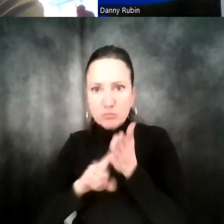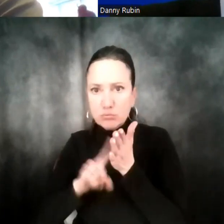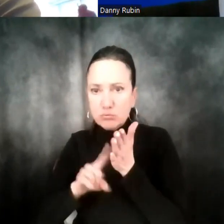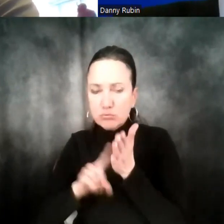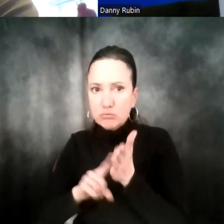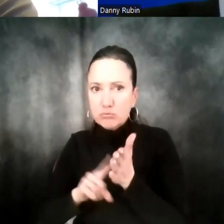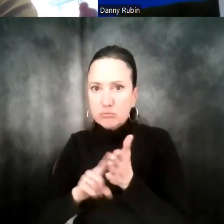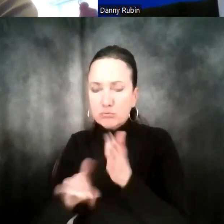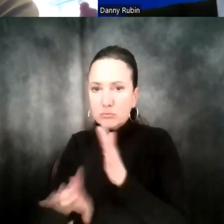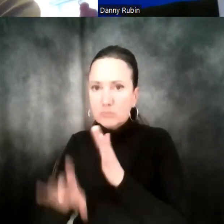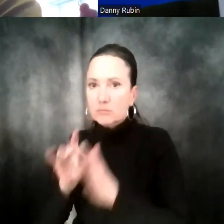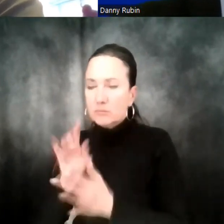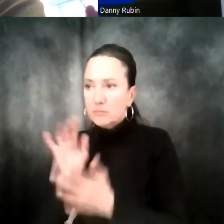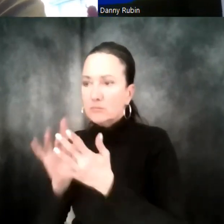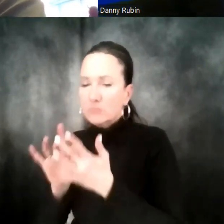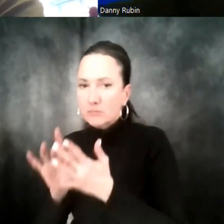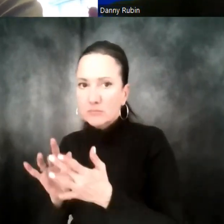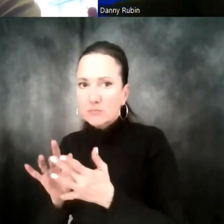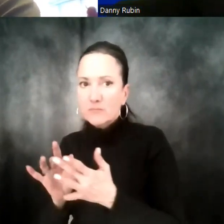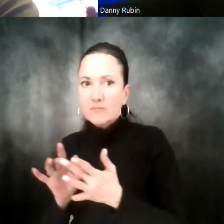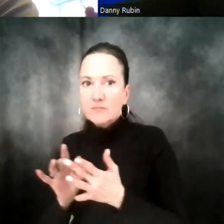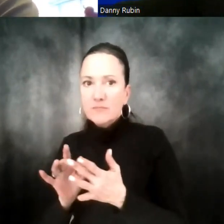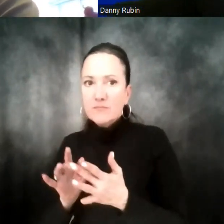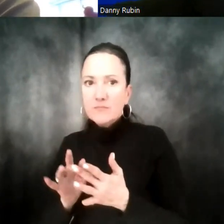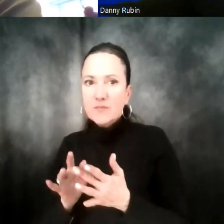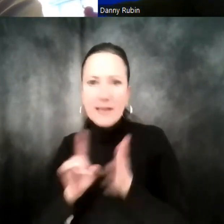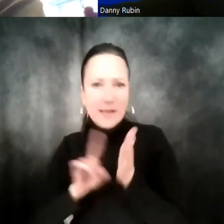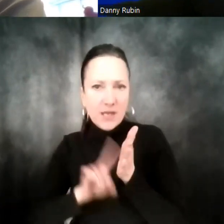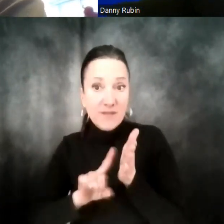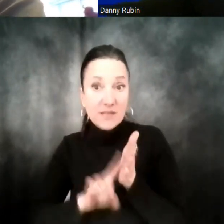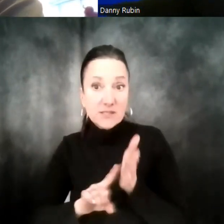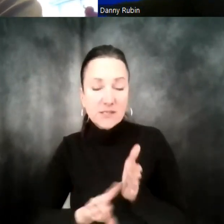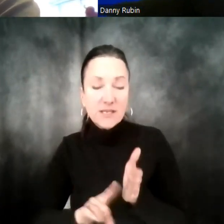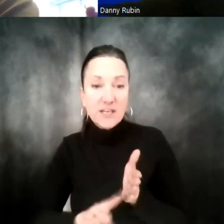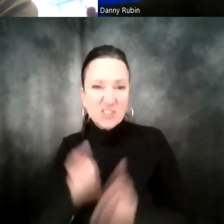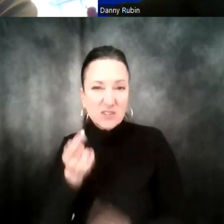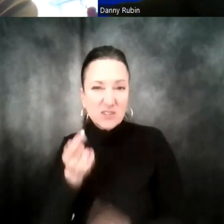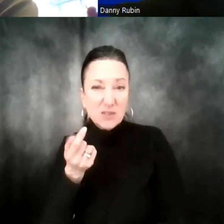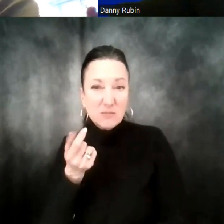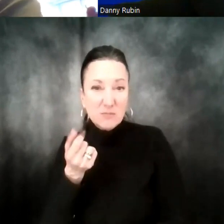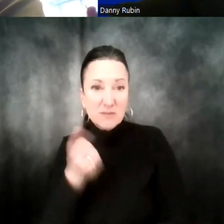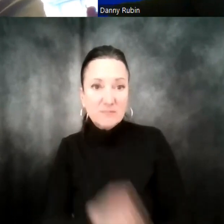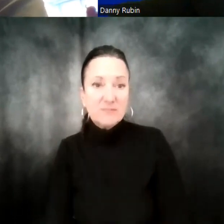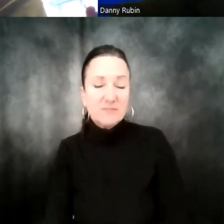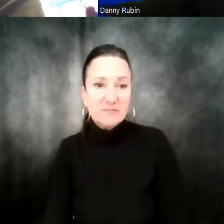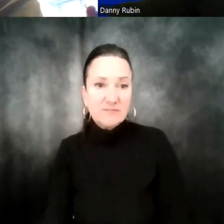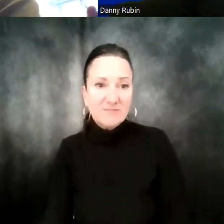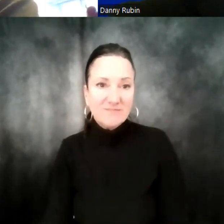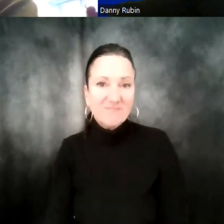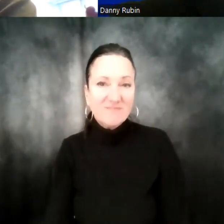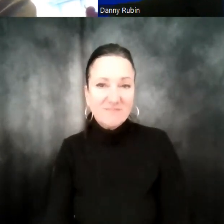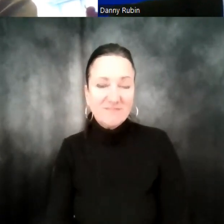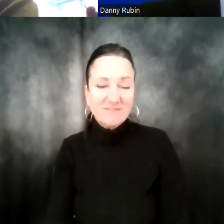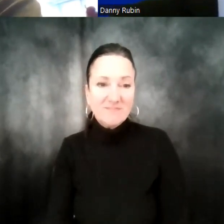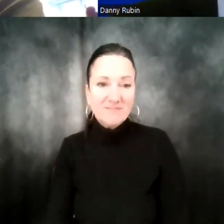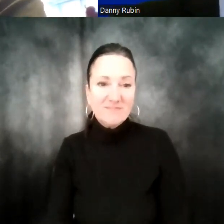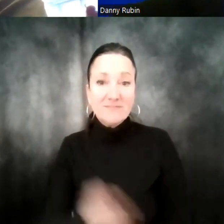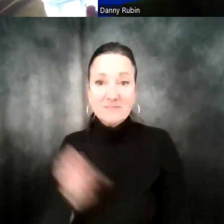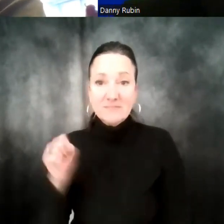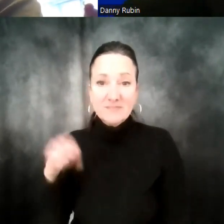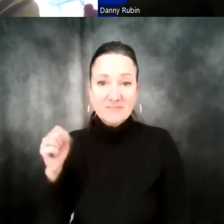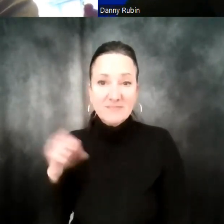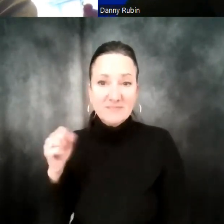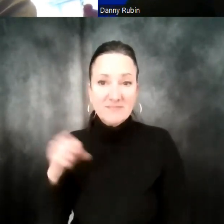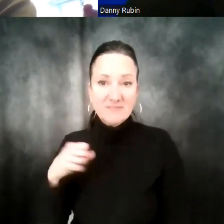them. And yeah, that, okay. So there's a little bit of investigation along with this job. And that was,